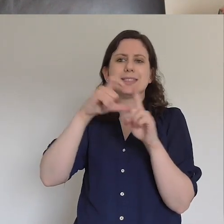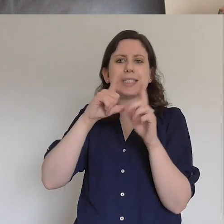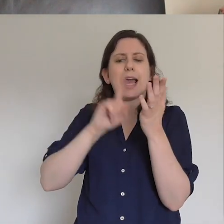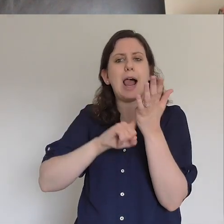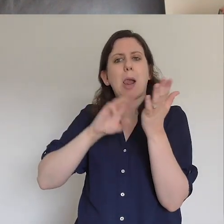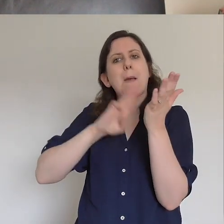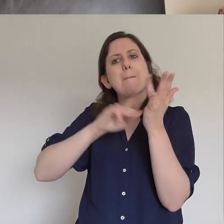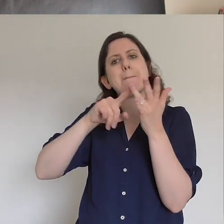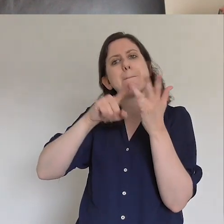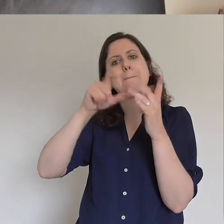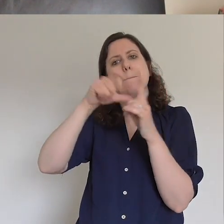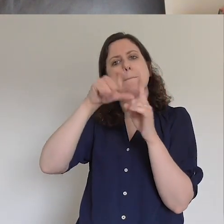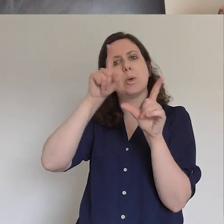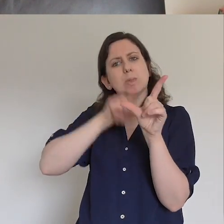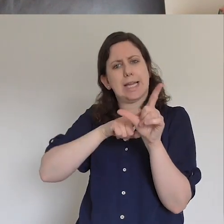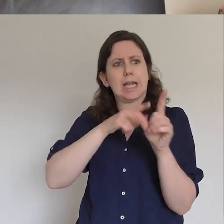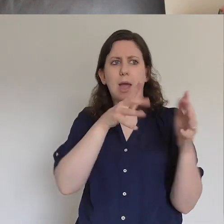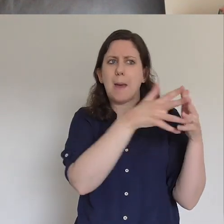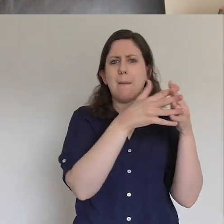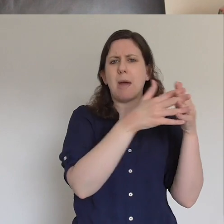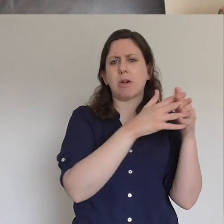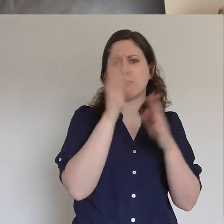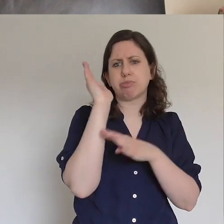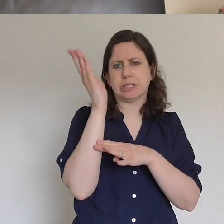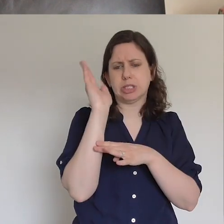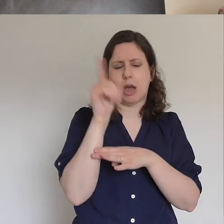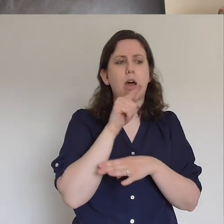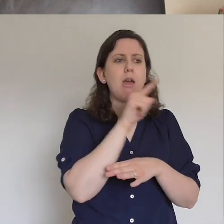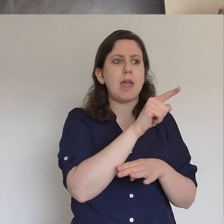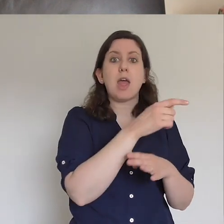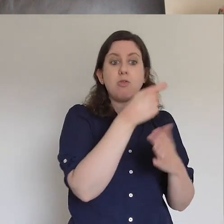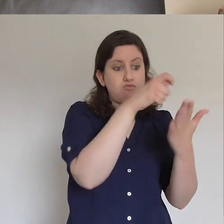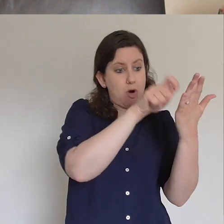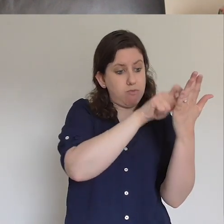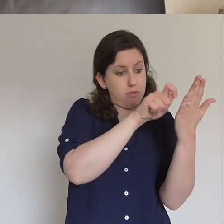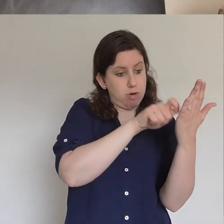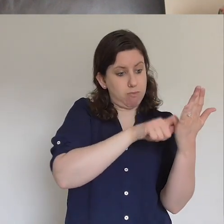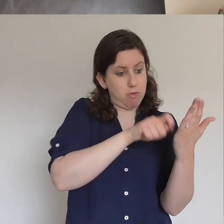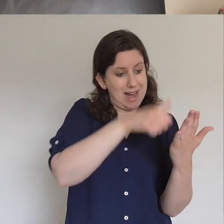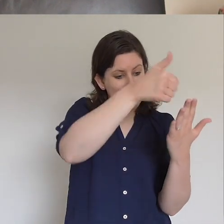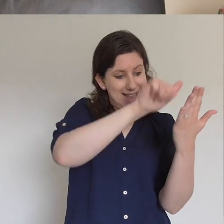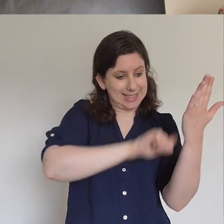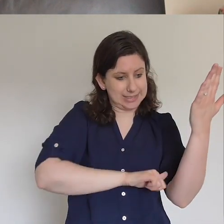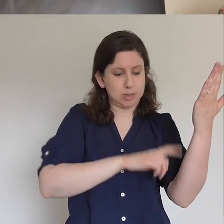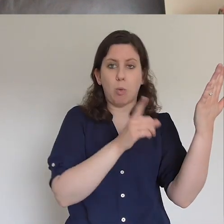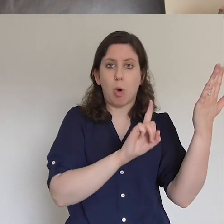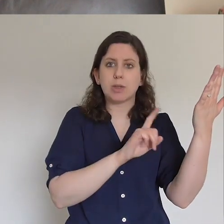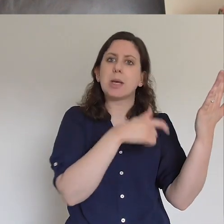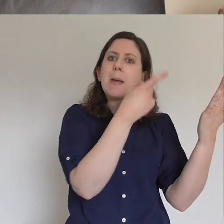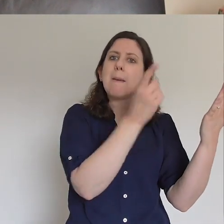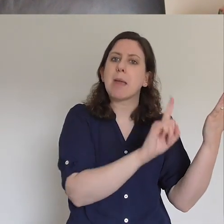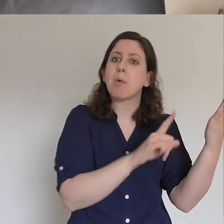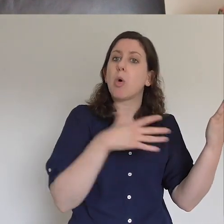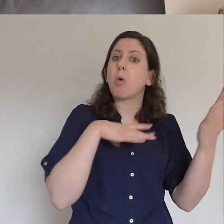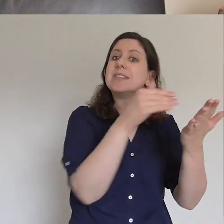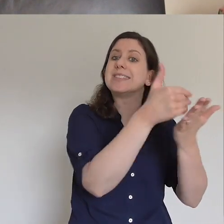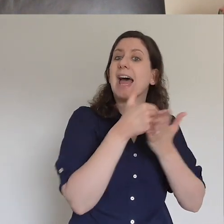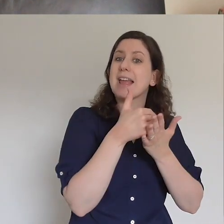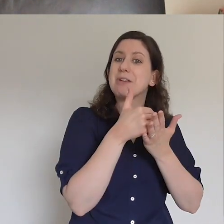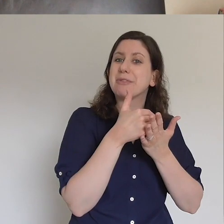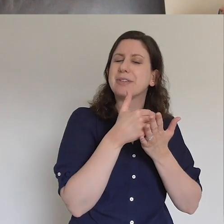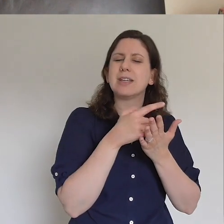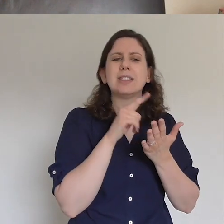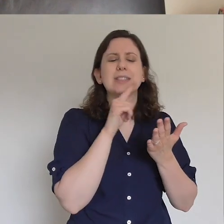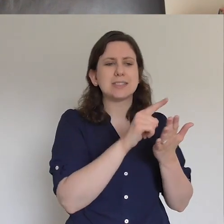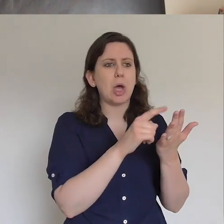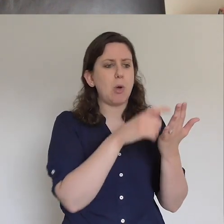a list of everyone he wanted to see come to faith by the time he had 100 people on his list he decided that was enough to be dealing with and he prayed every day not